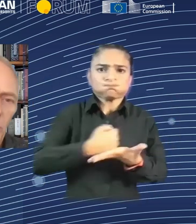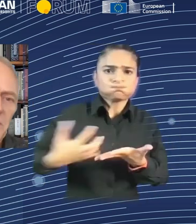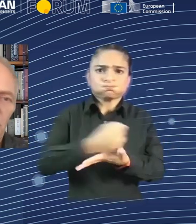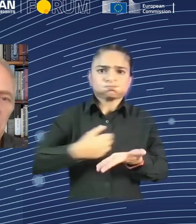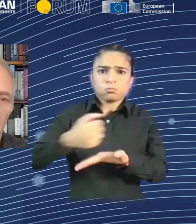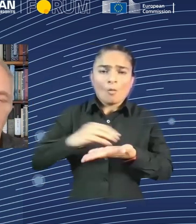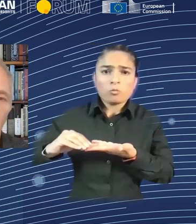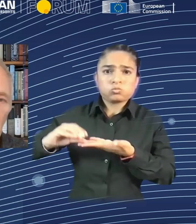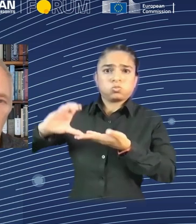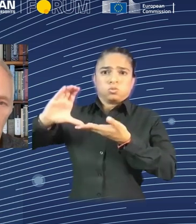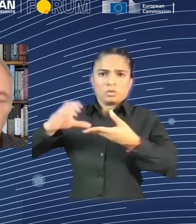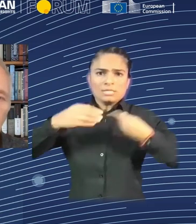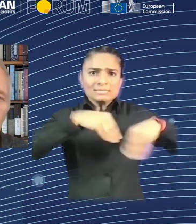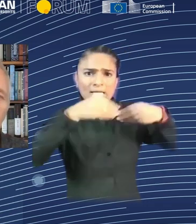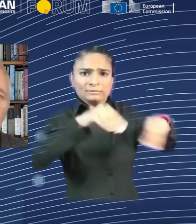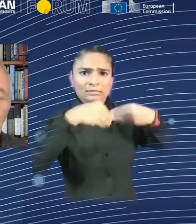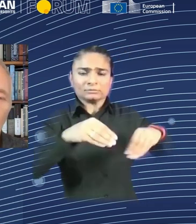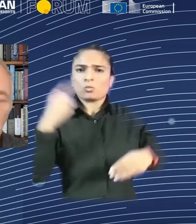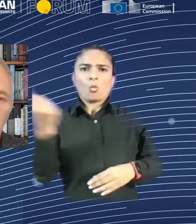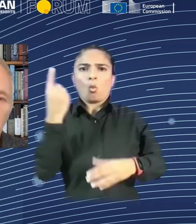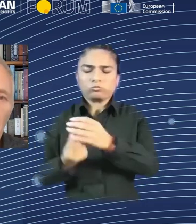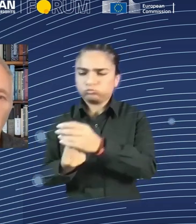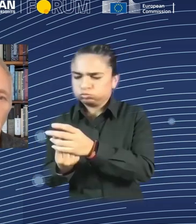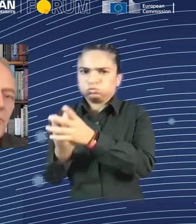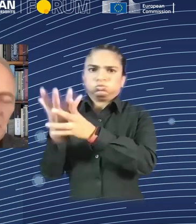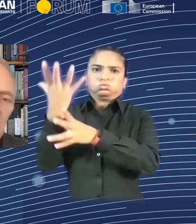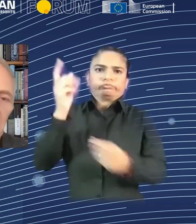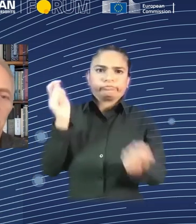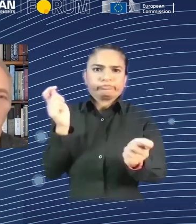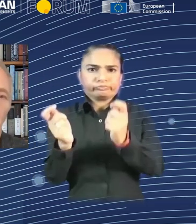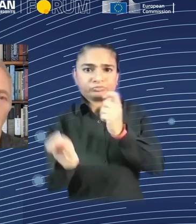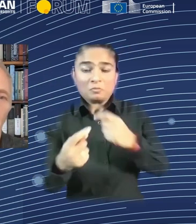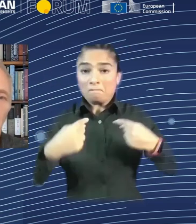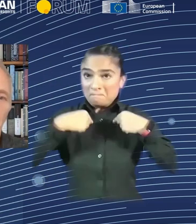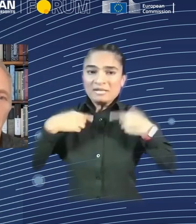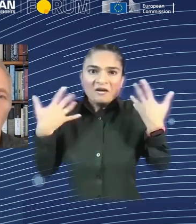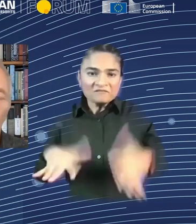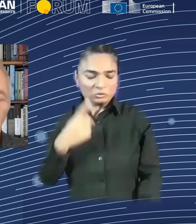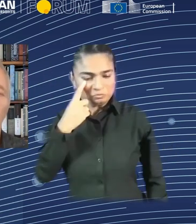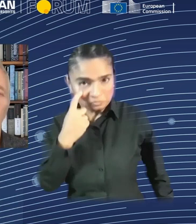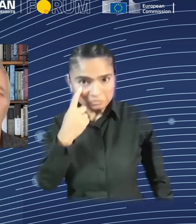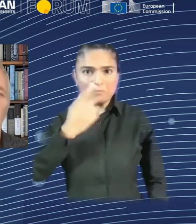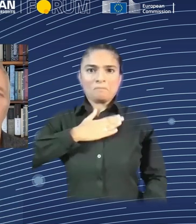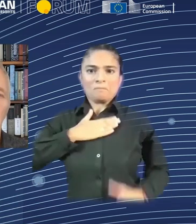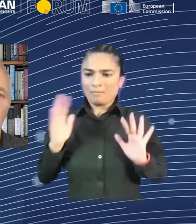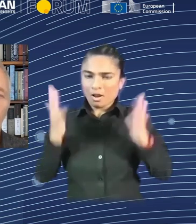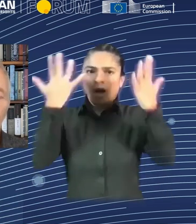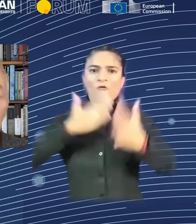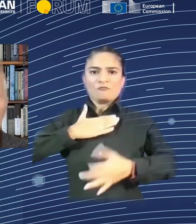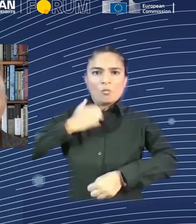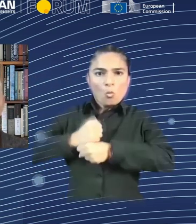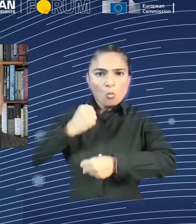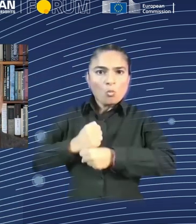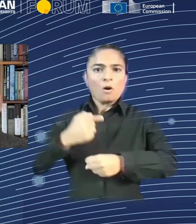about open source software and the internet, how this was changing the fundamental nature of the computer industry, away from proprietary software.